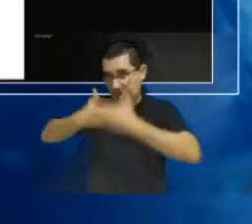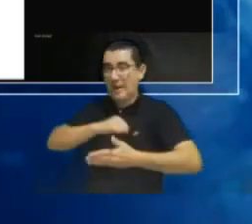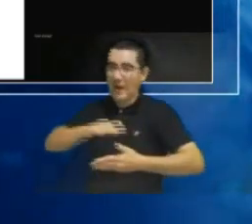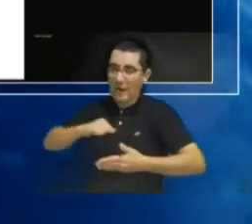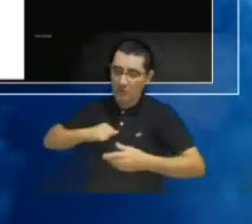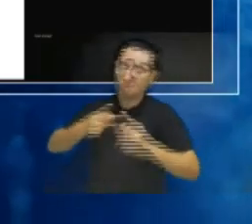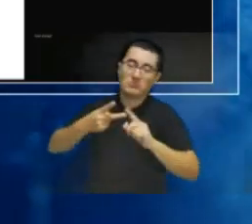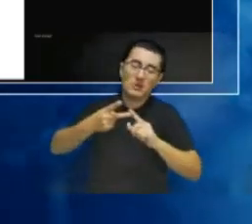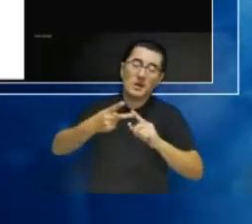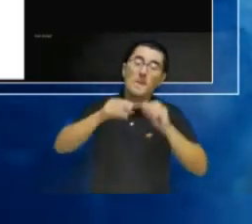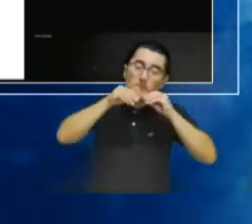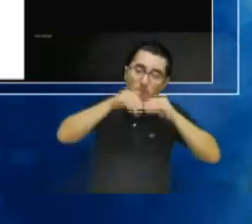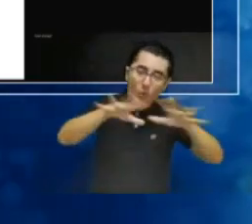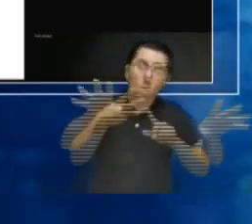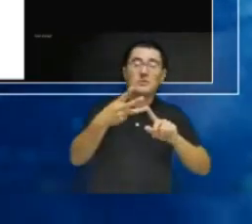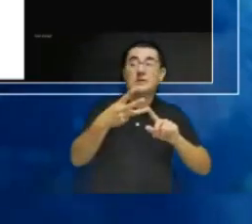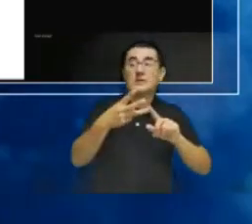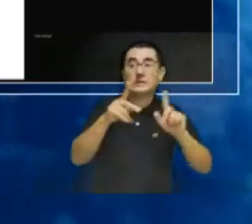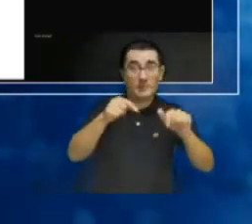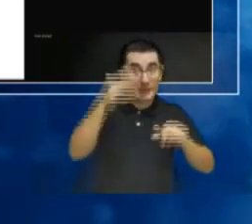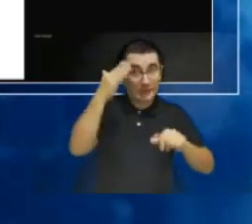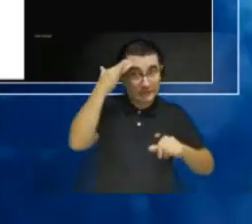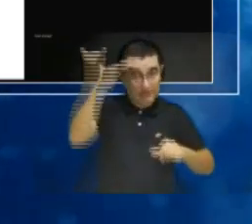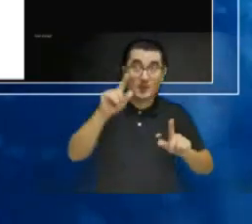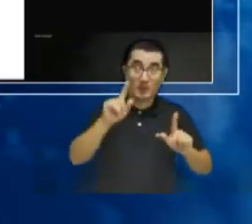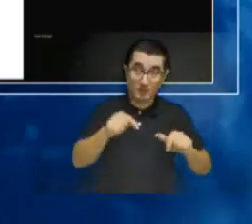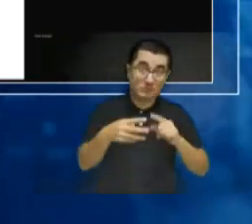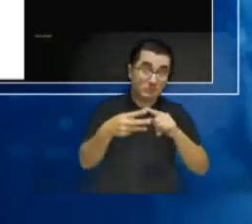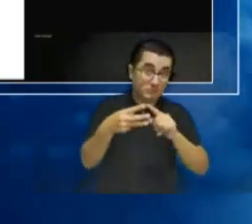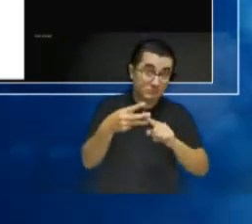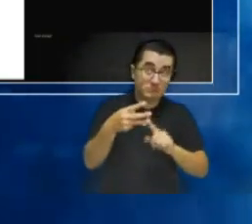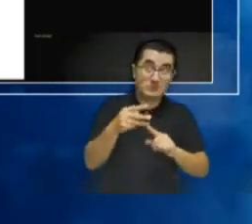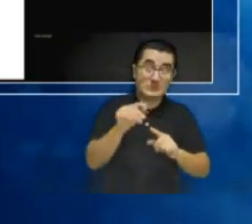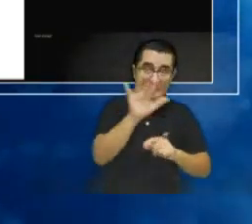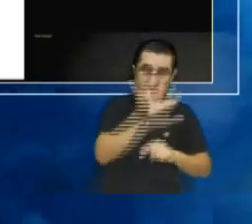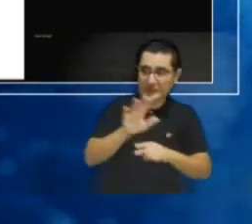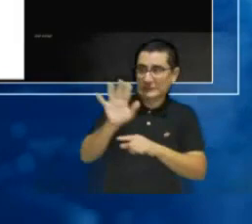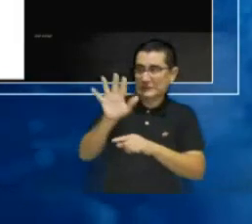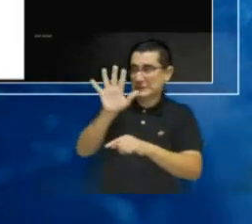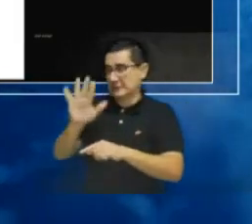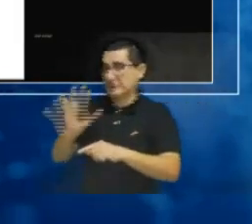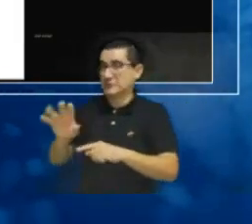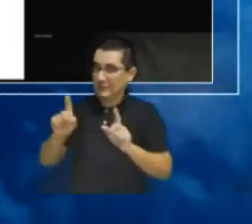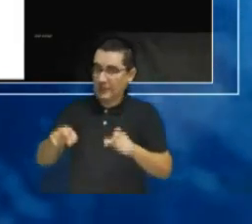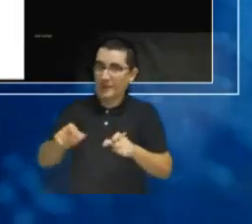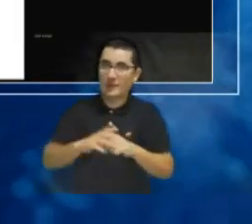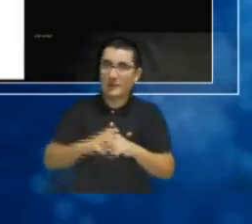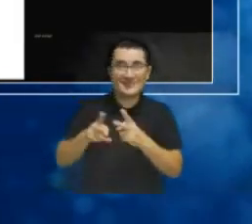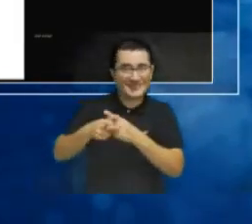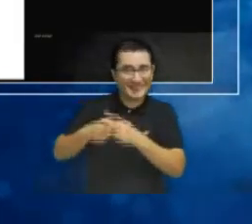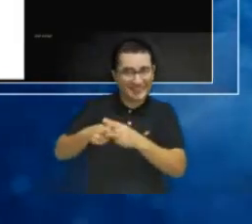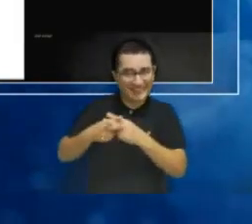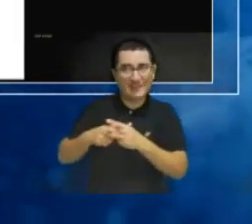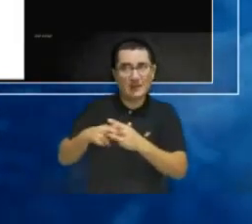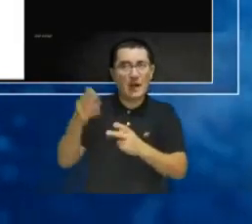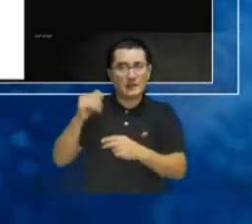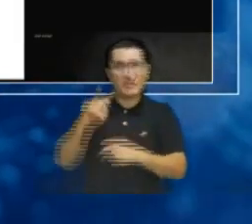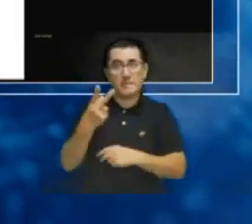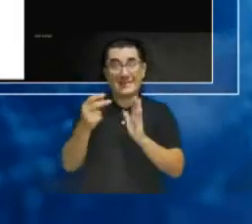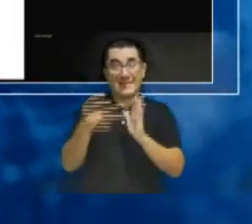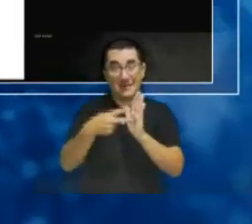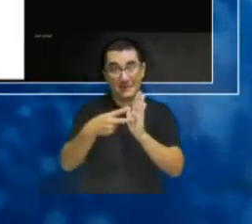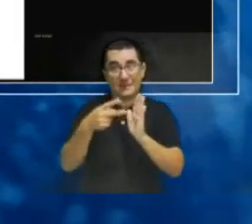between private and public sector of the academia. Now, is the time, according to what Anne